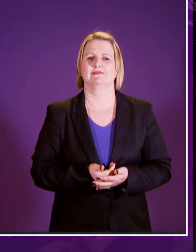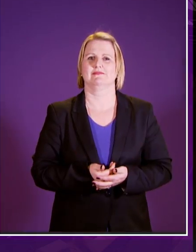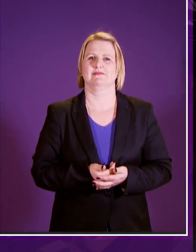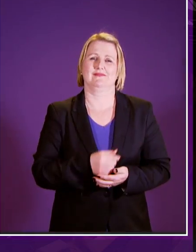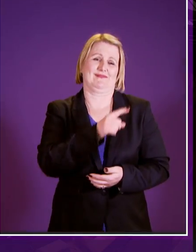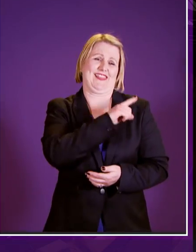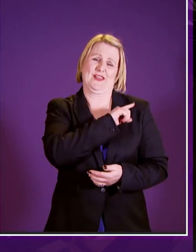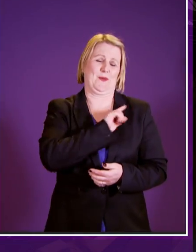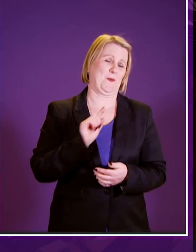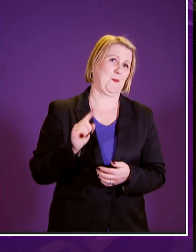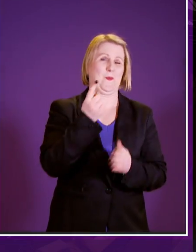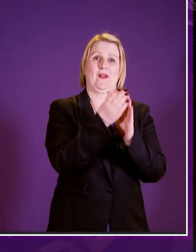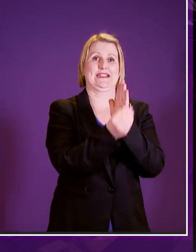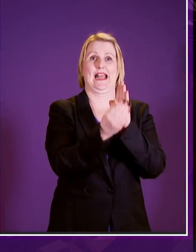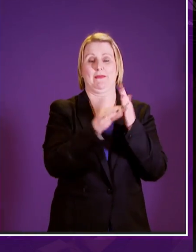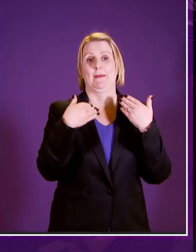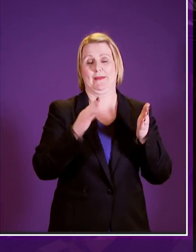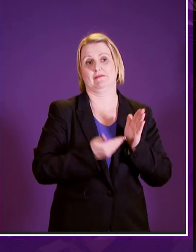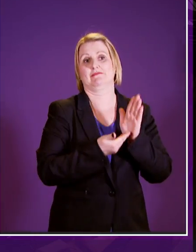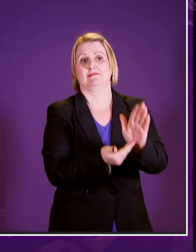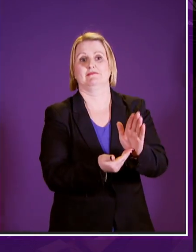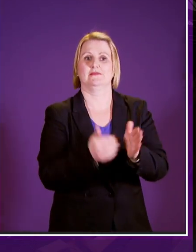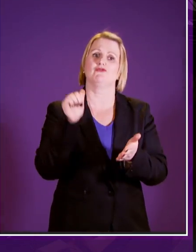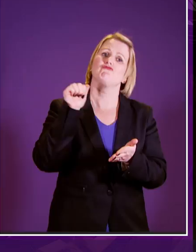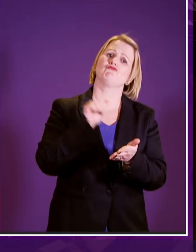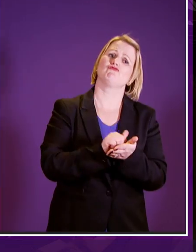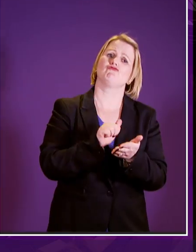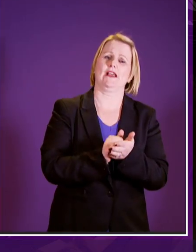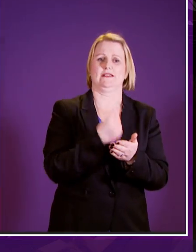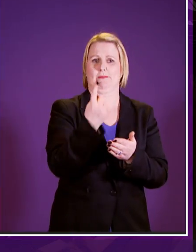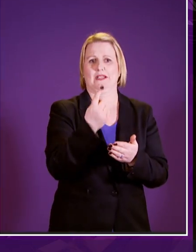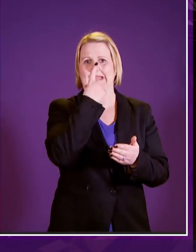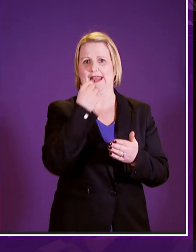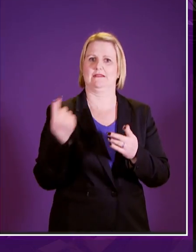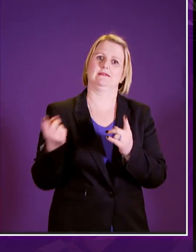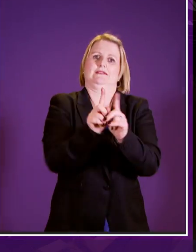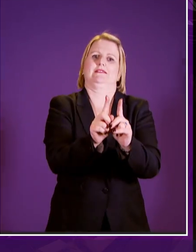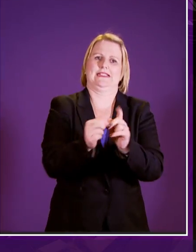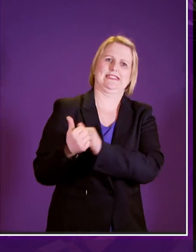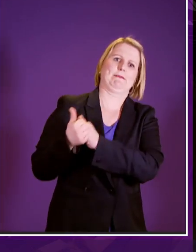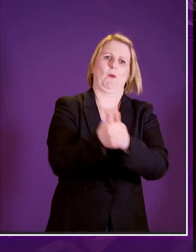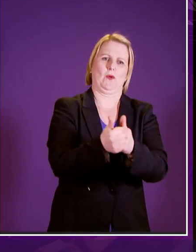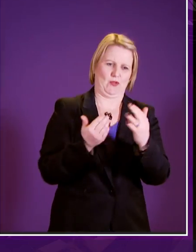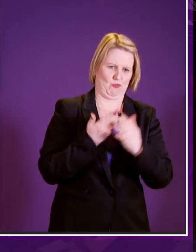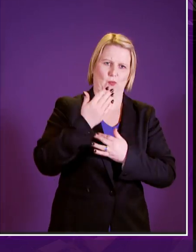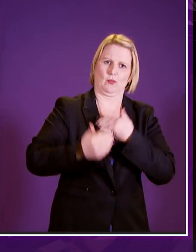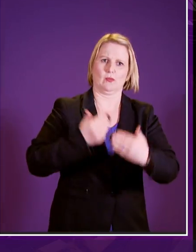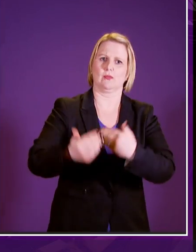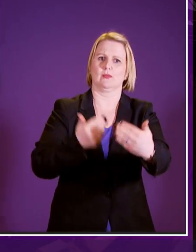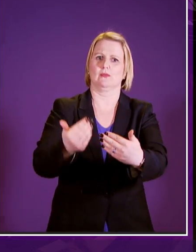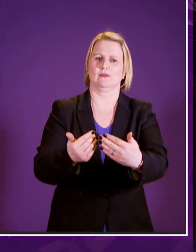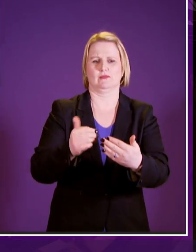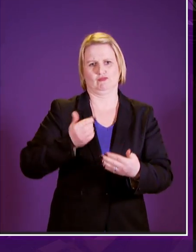just one example we have introduced a right to have a supporter with you at every stage of the process and a right to